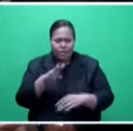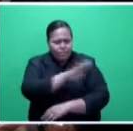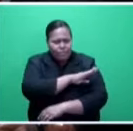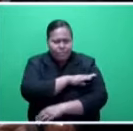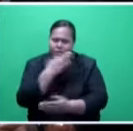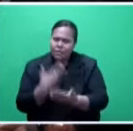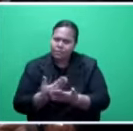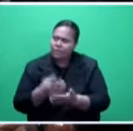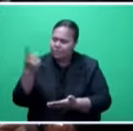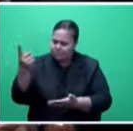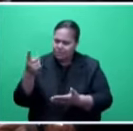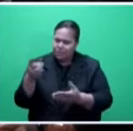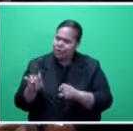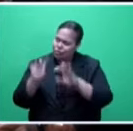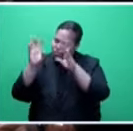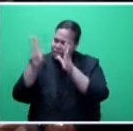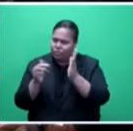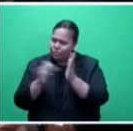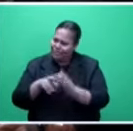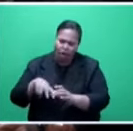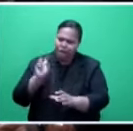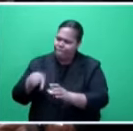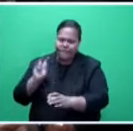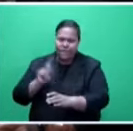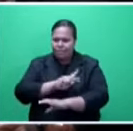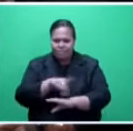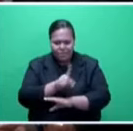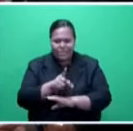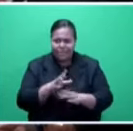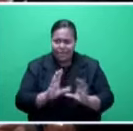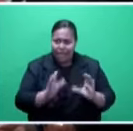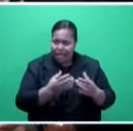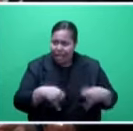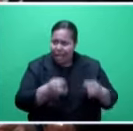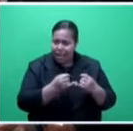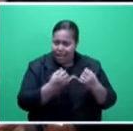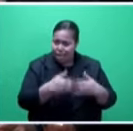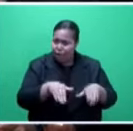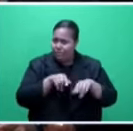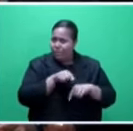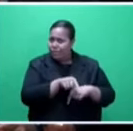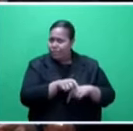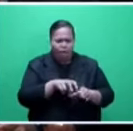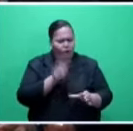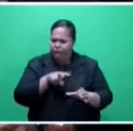get out of the Pacific Islands Forum because they were not Pacific Islanders as a precondition to him attending the forum.